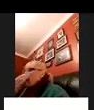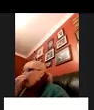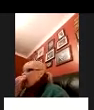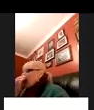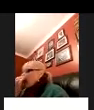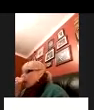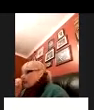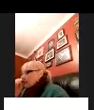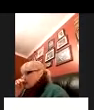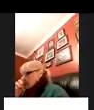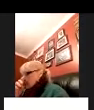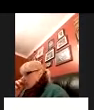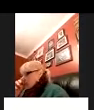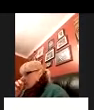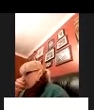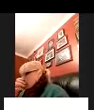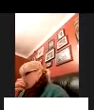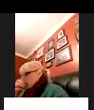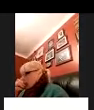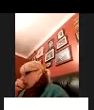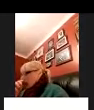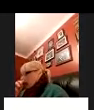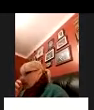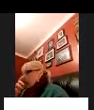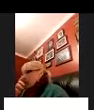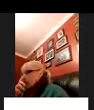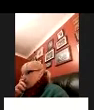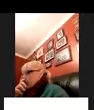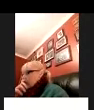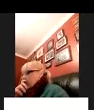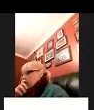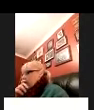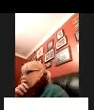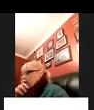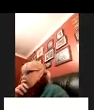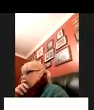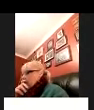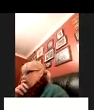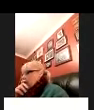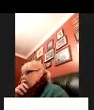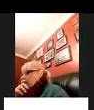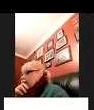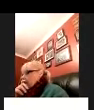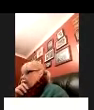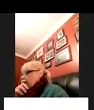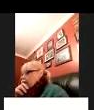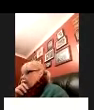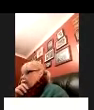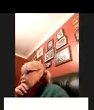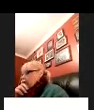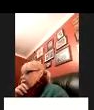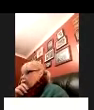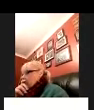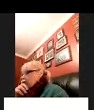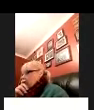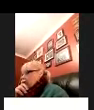going to post up an activity on twitter from at aging with id that will take you to a recipe an